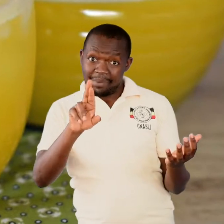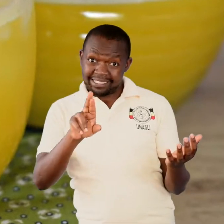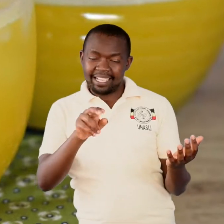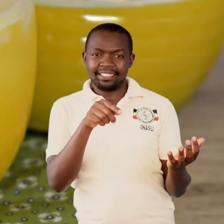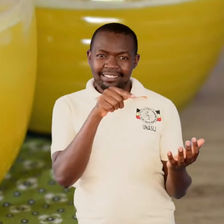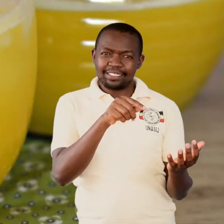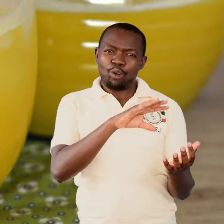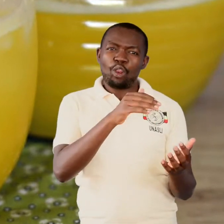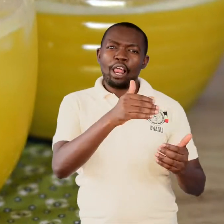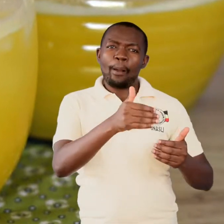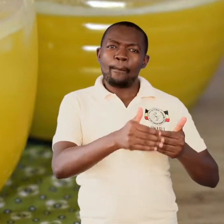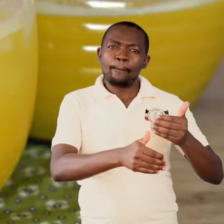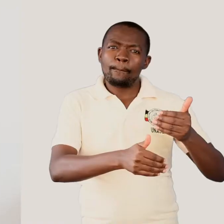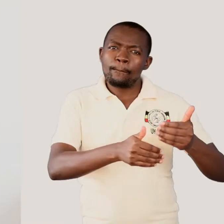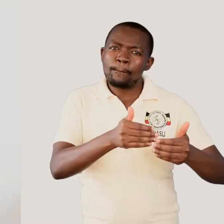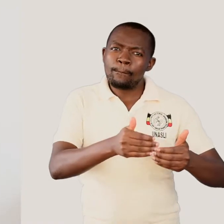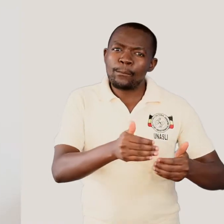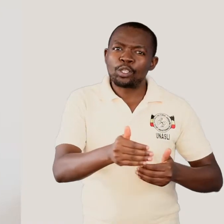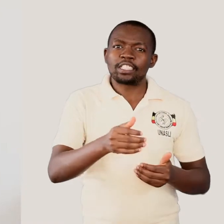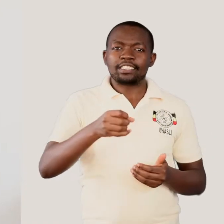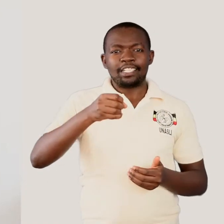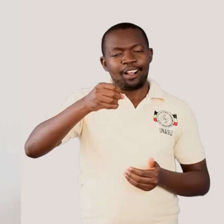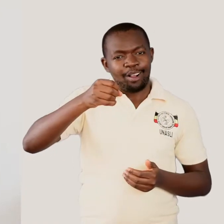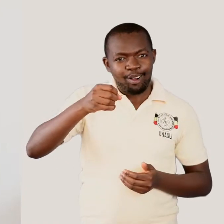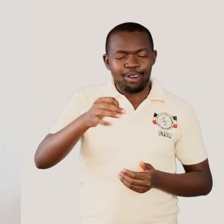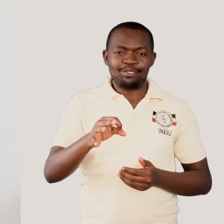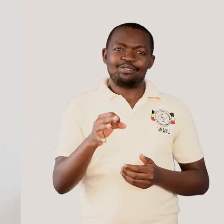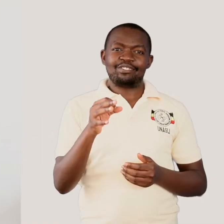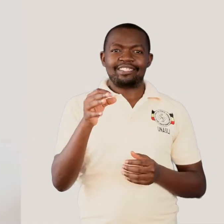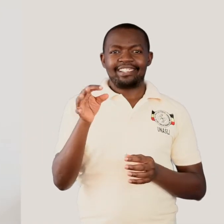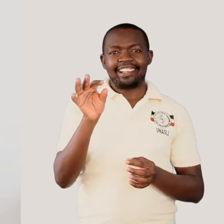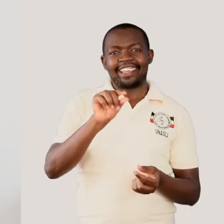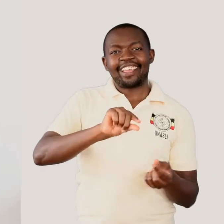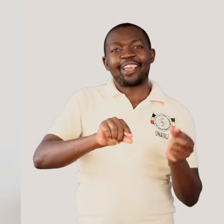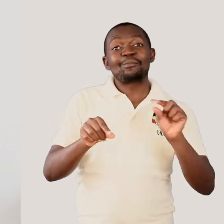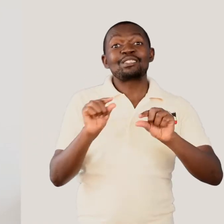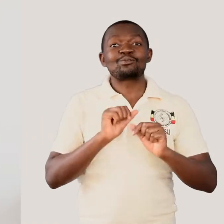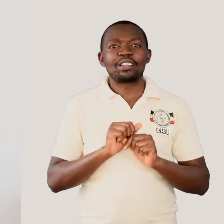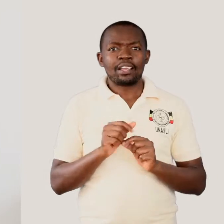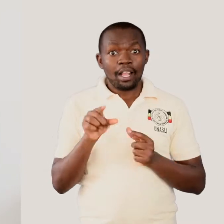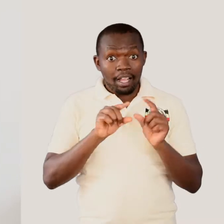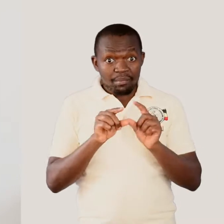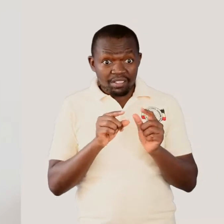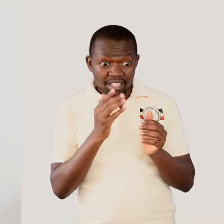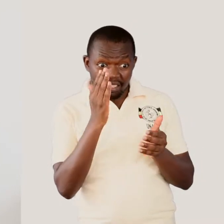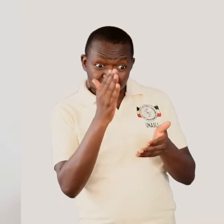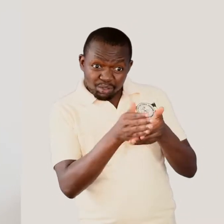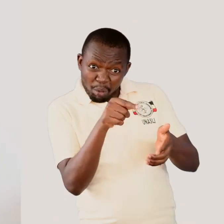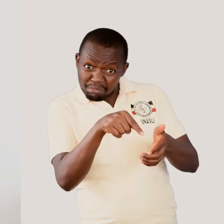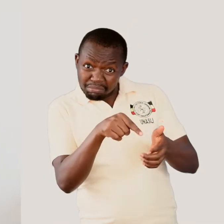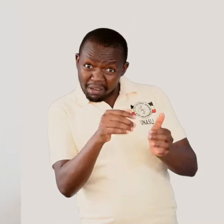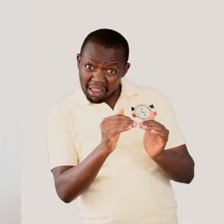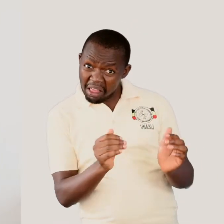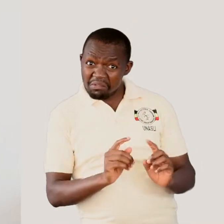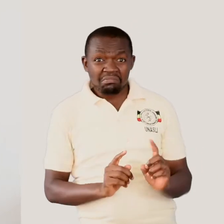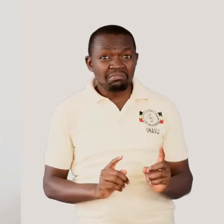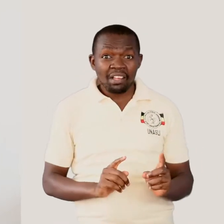And by the way, chemistry does not stop at that. Even within our bodies,